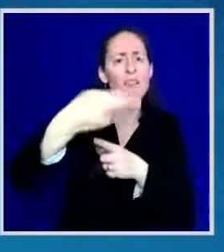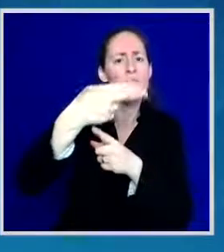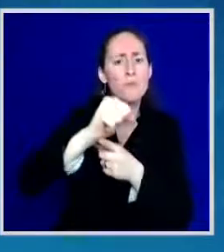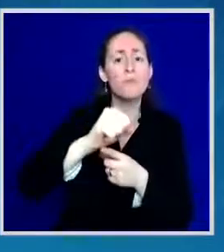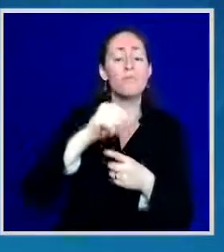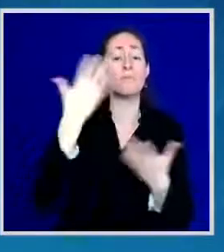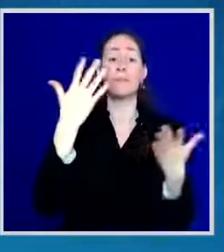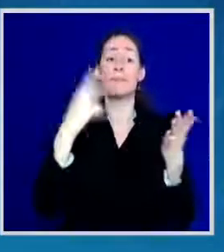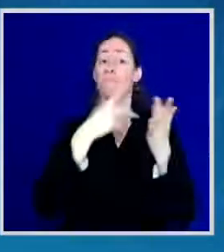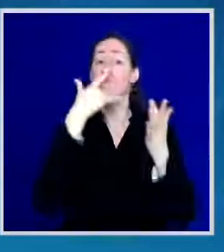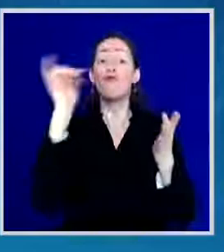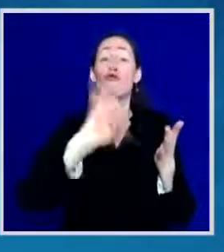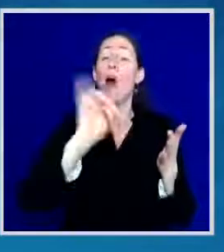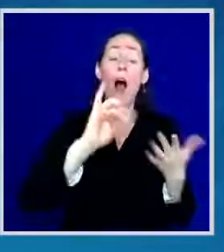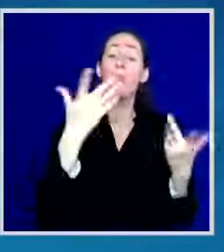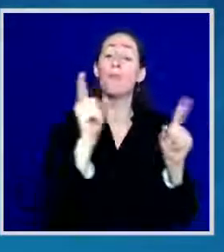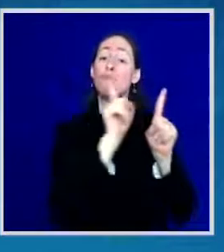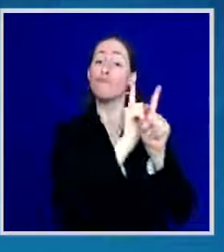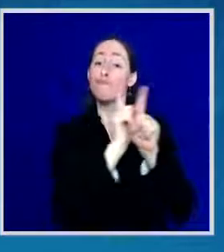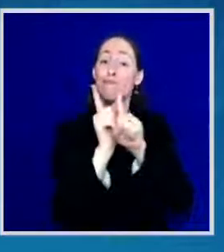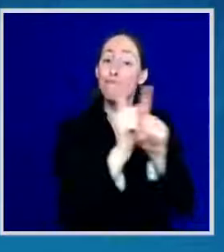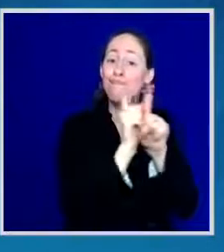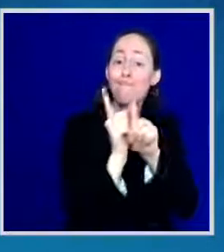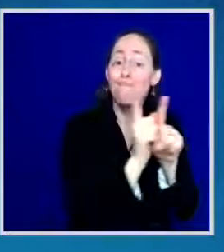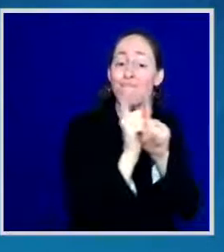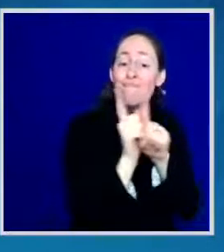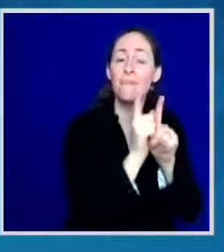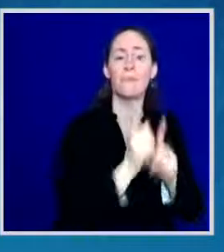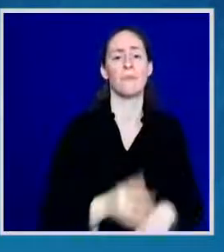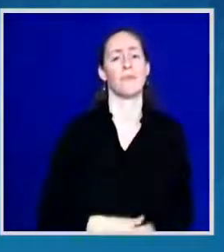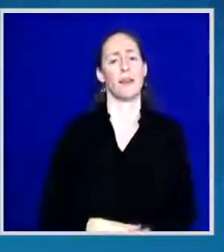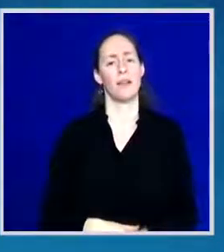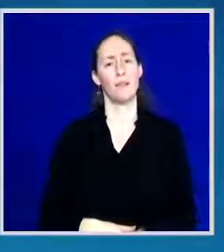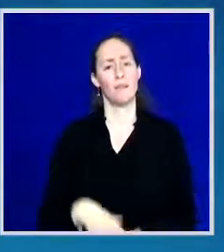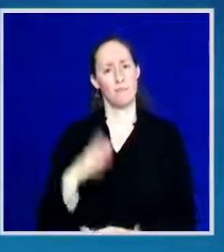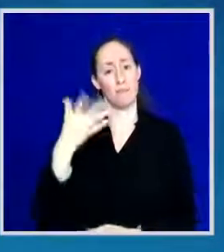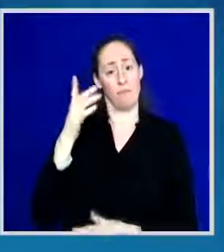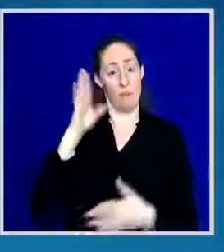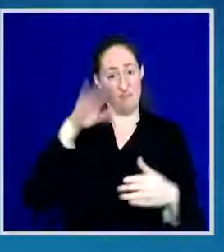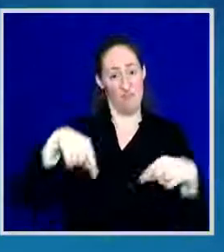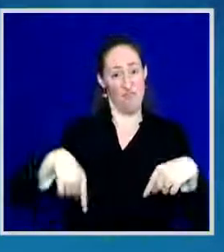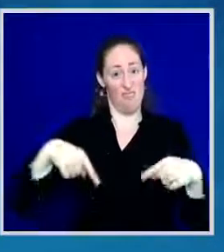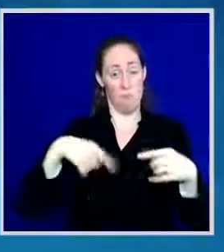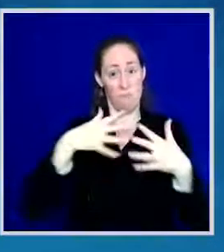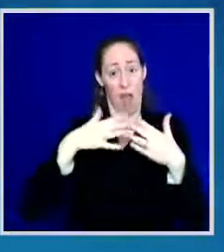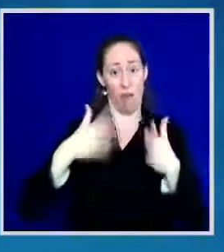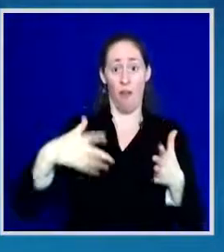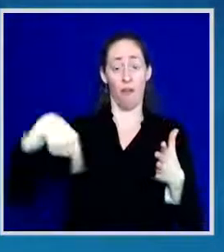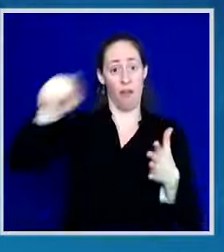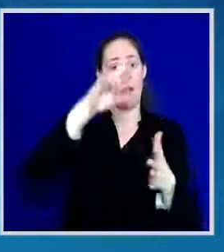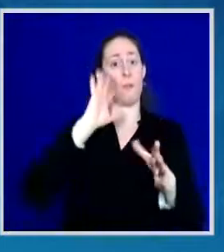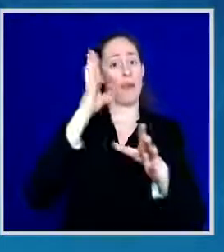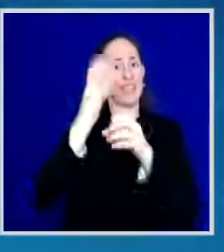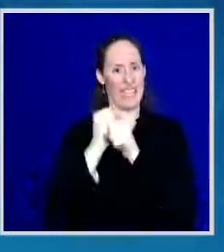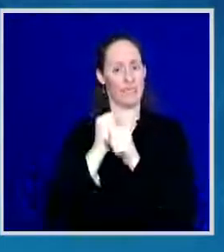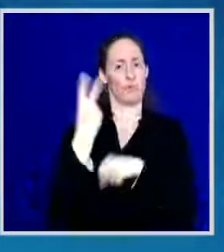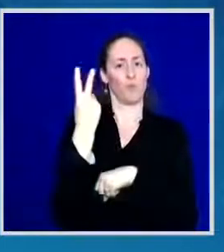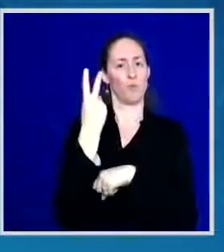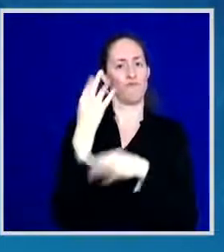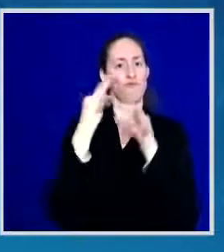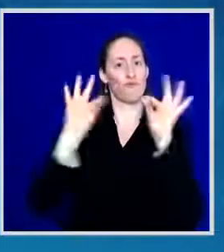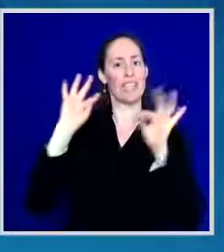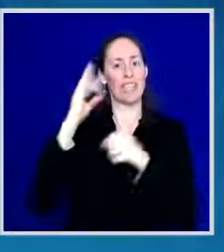with this plan two years of free community college, and we will make college more affordable for millions of